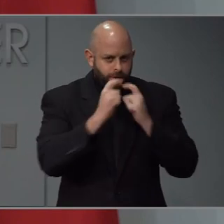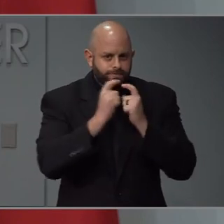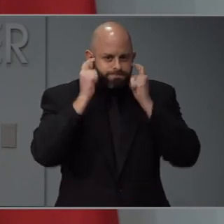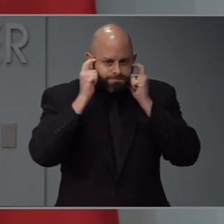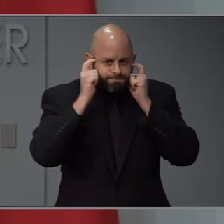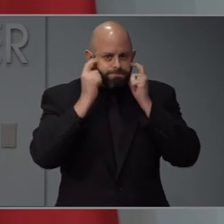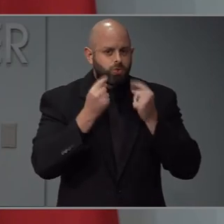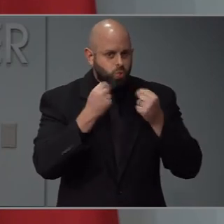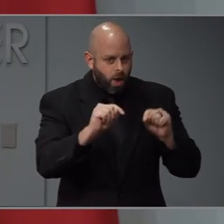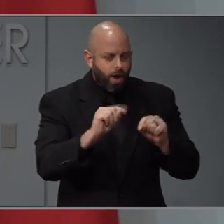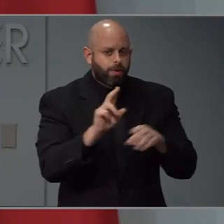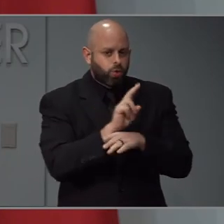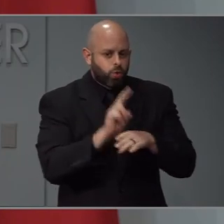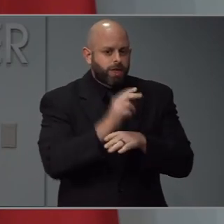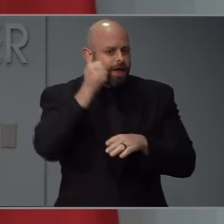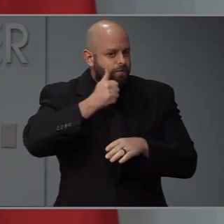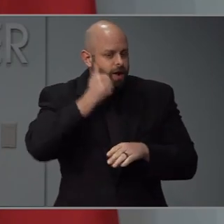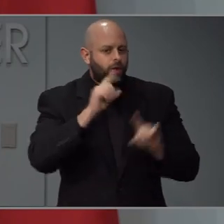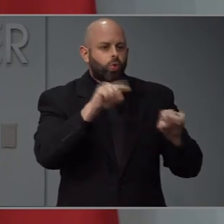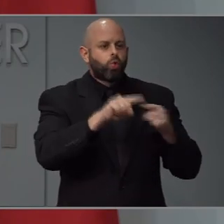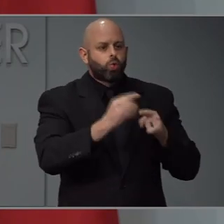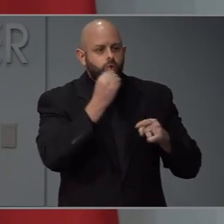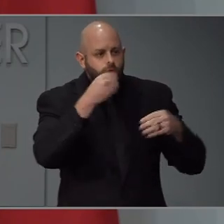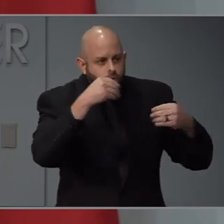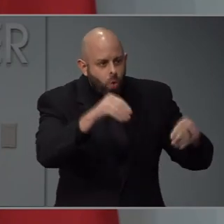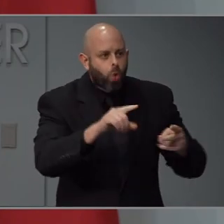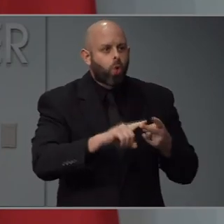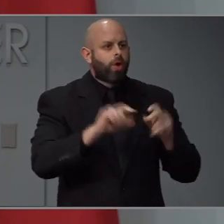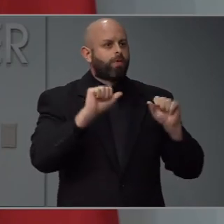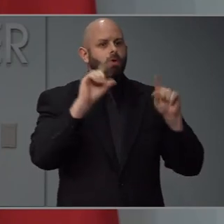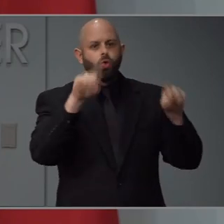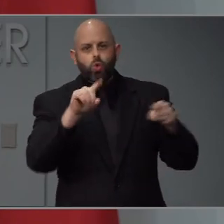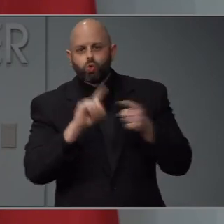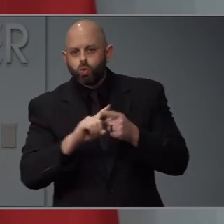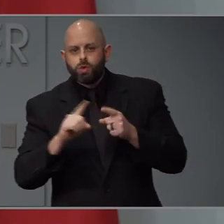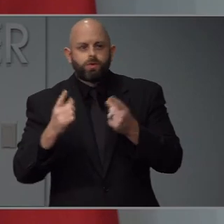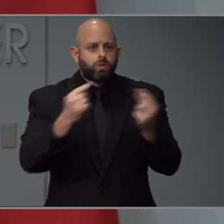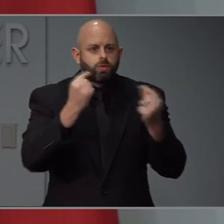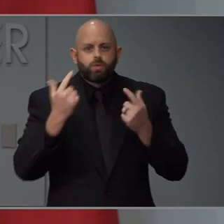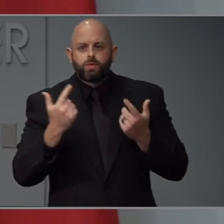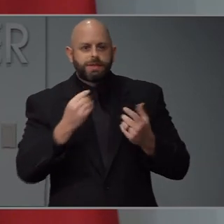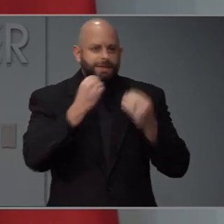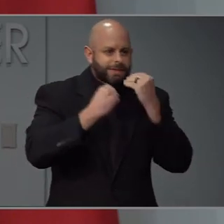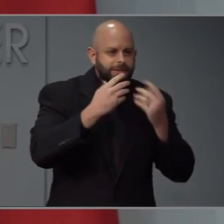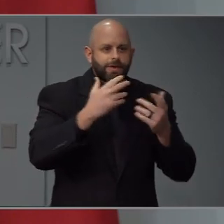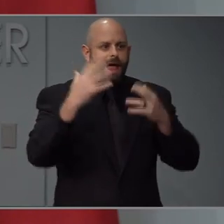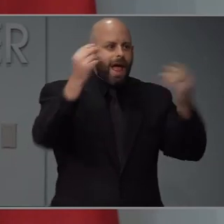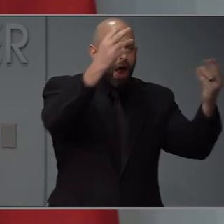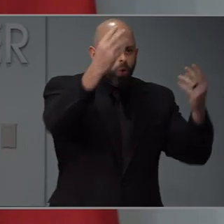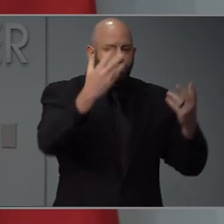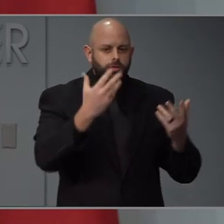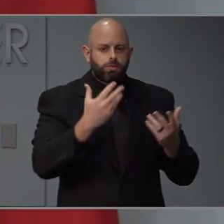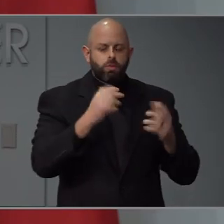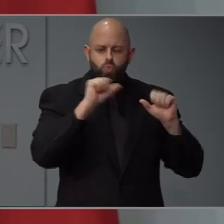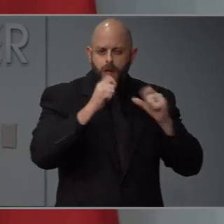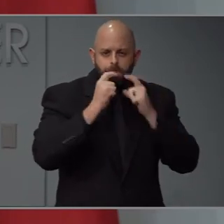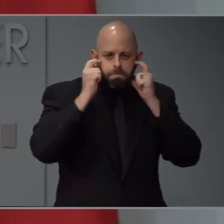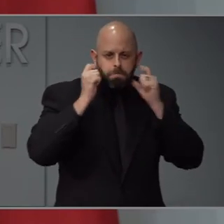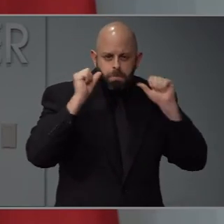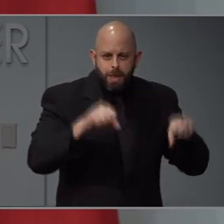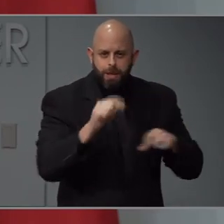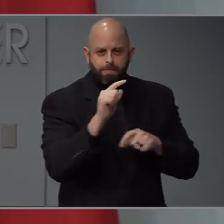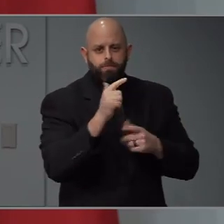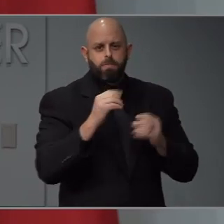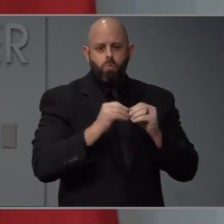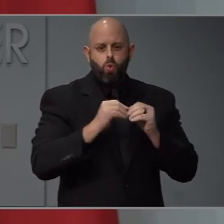and true things that work to stop the spread of the virus. Things we can do right now, like washing our hands. So when